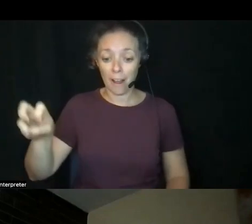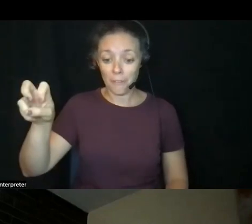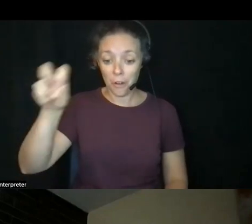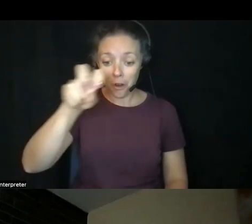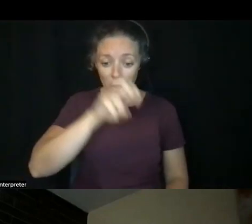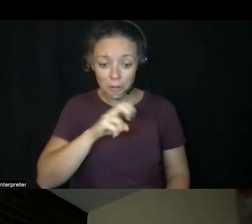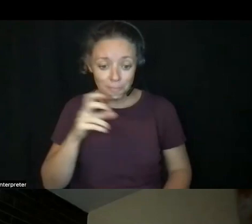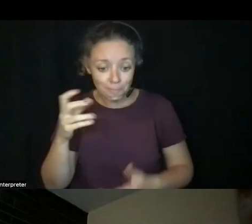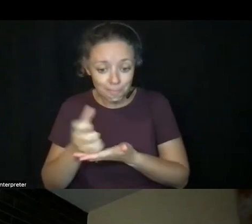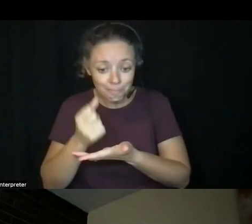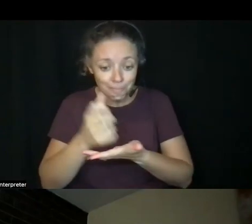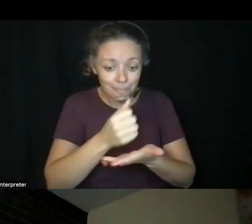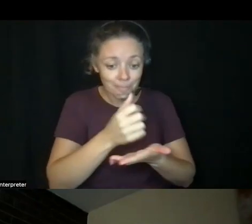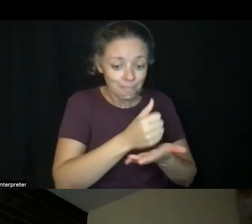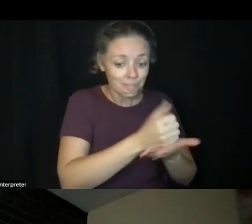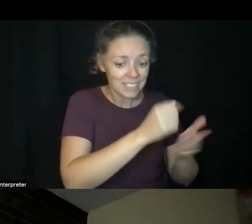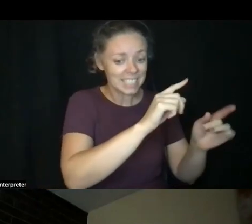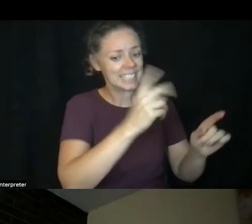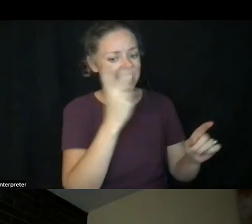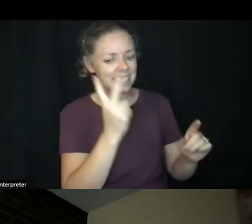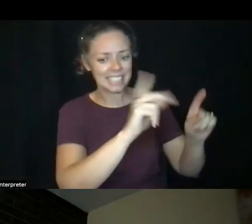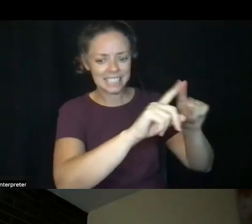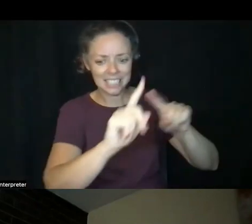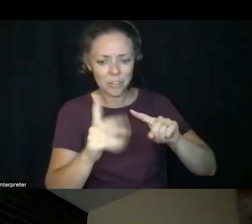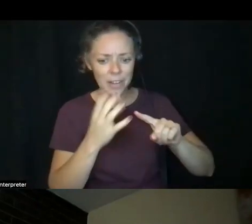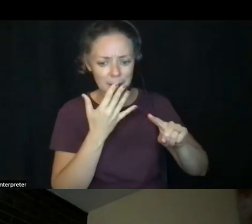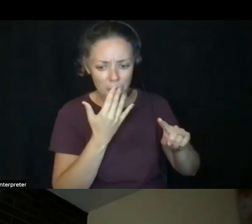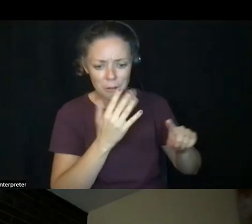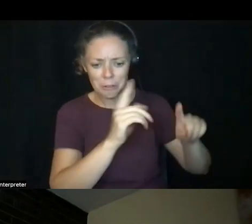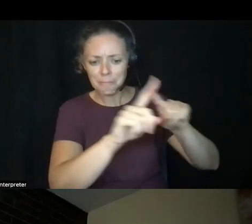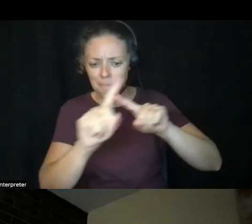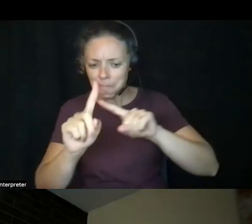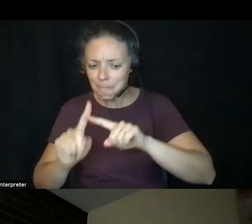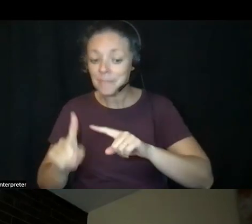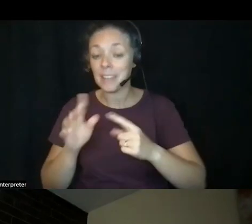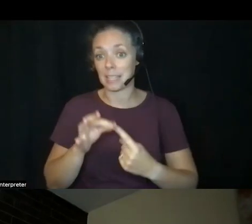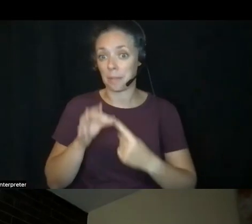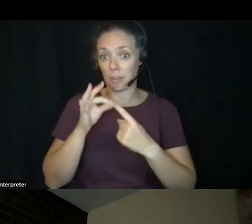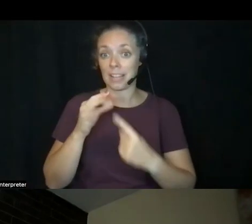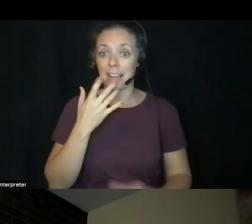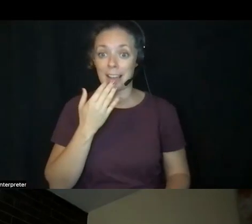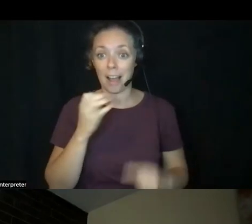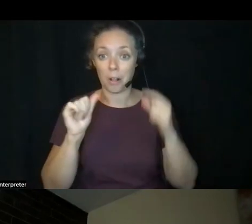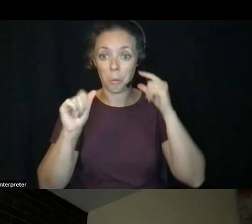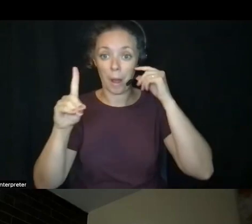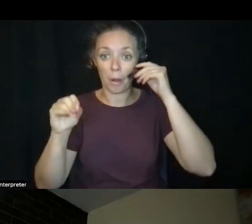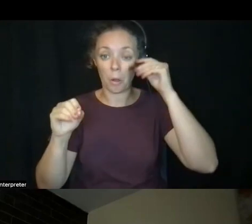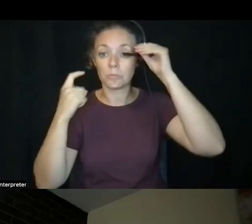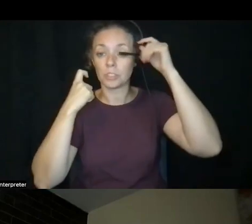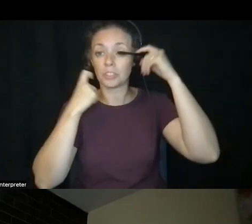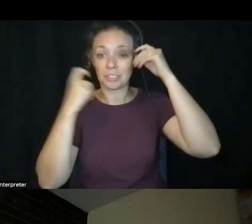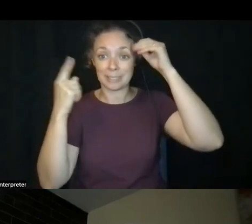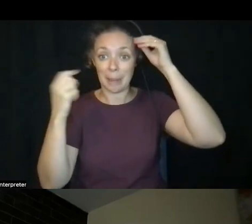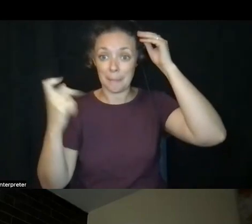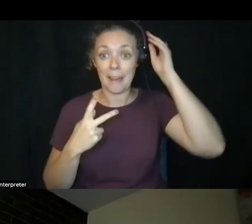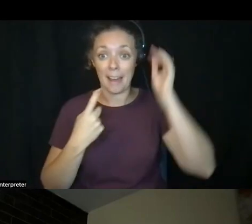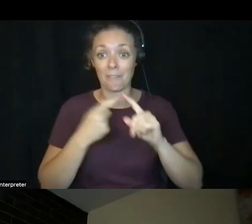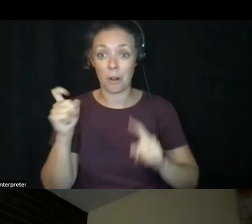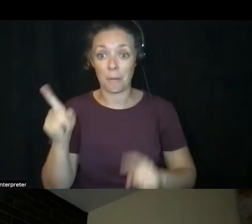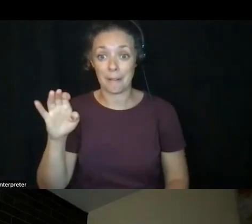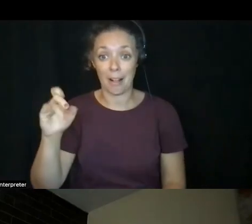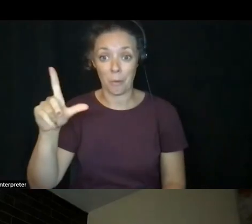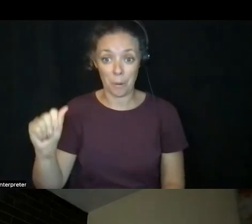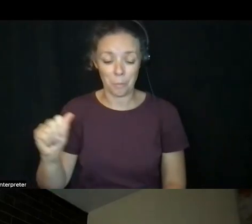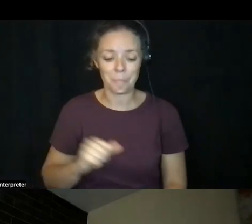locations, most notably Colorado, where she just returned from. A self